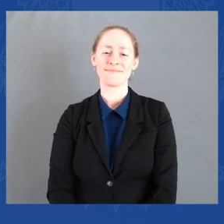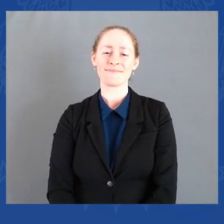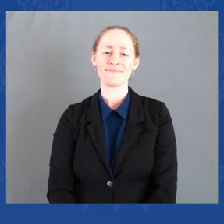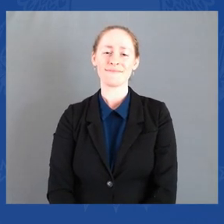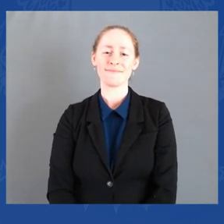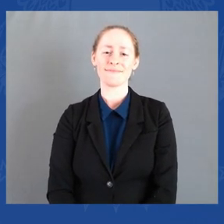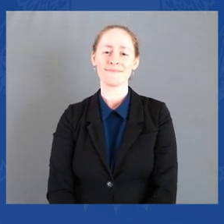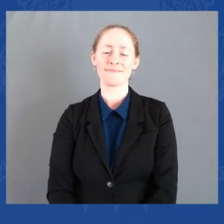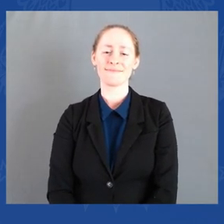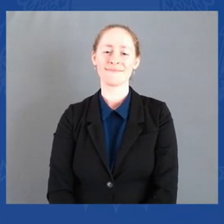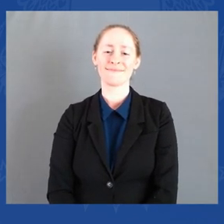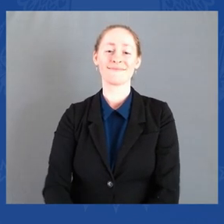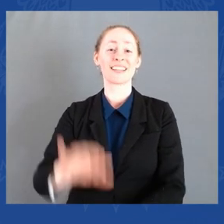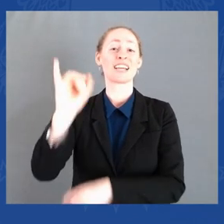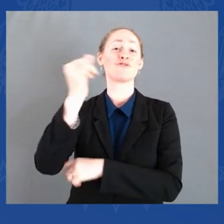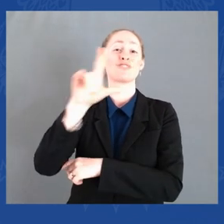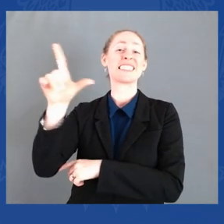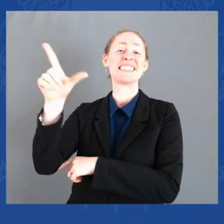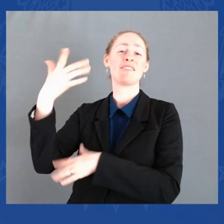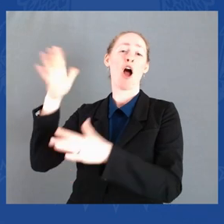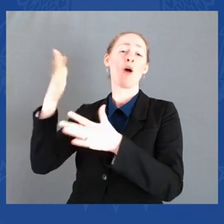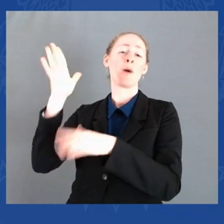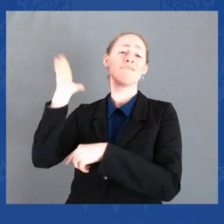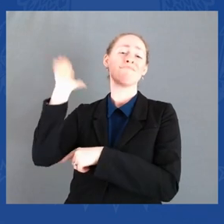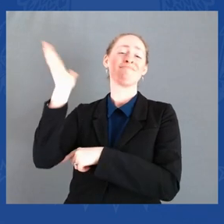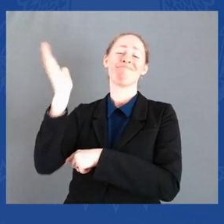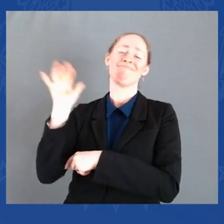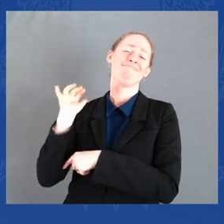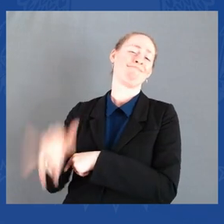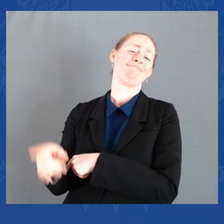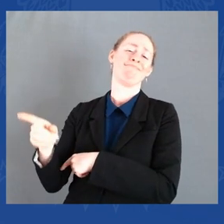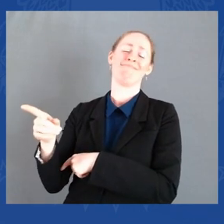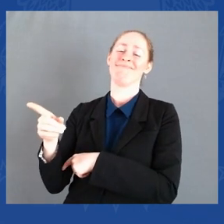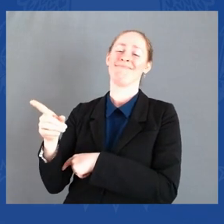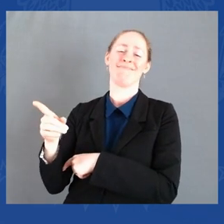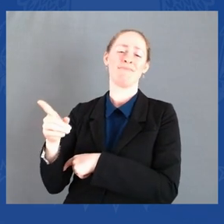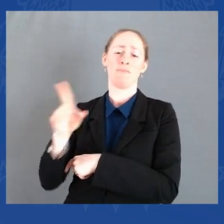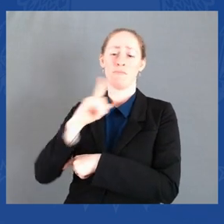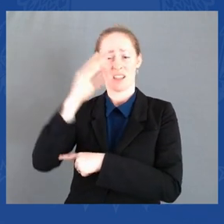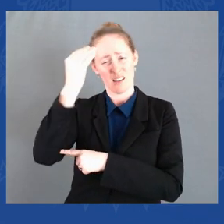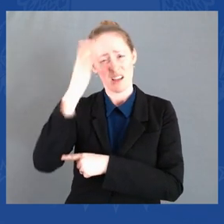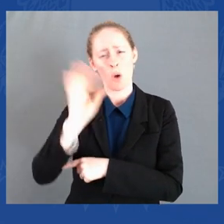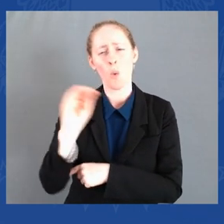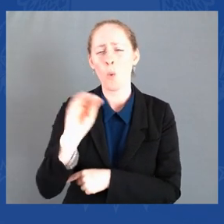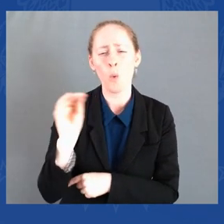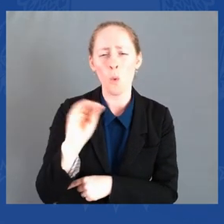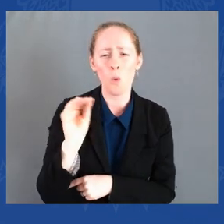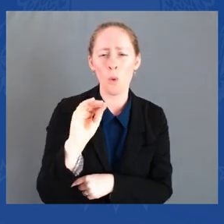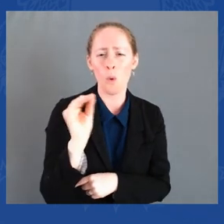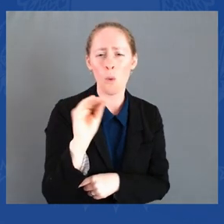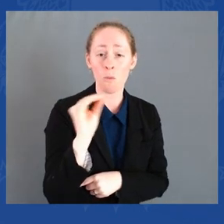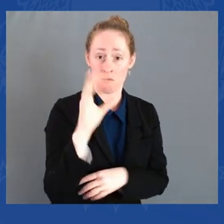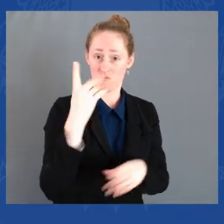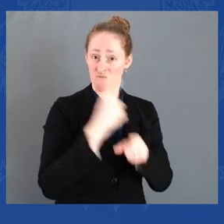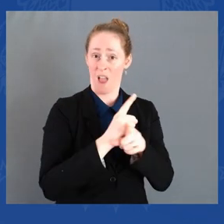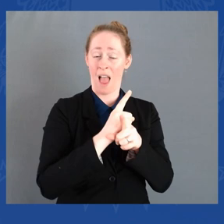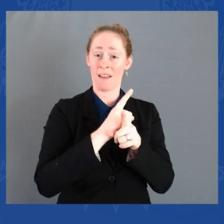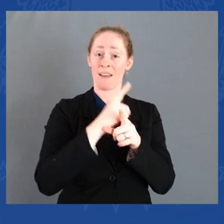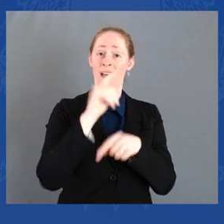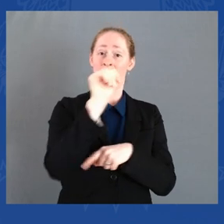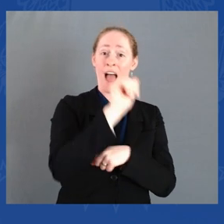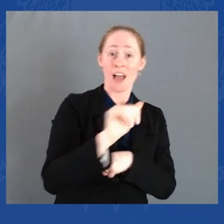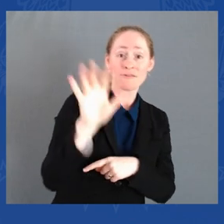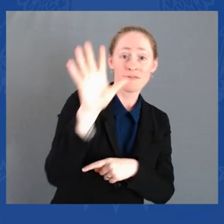there's no single Asian American, Native Hawaiian or Pacific Islander identity. It doesn't exist. The diversity of cultures, the breadth and